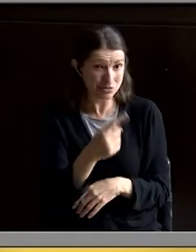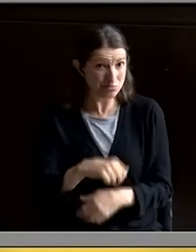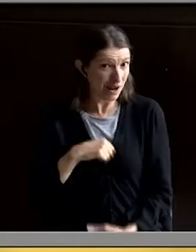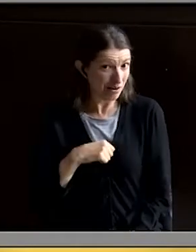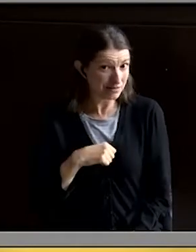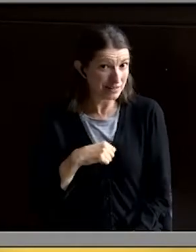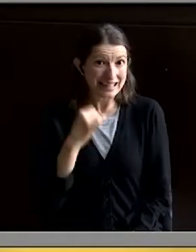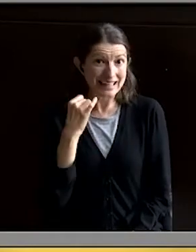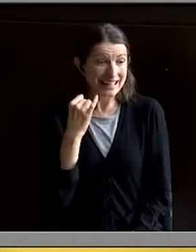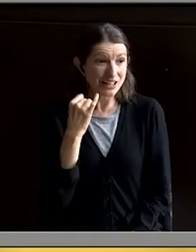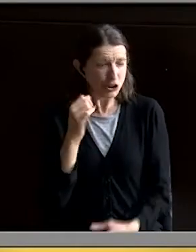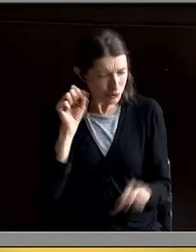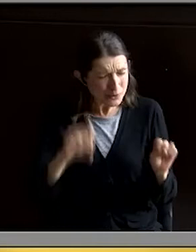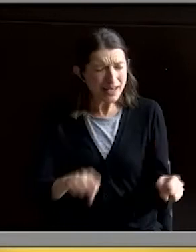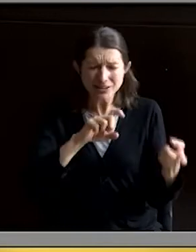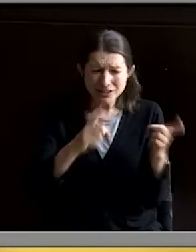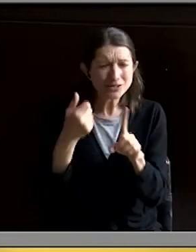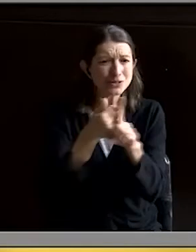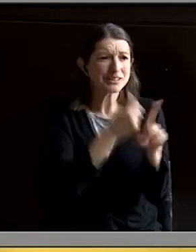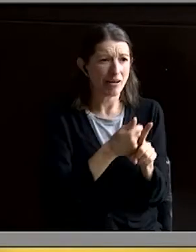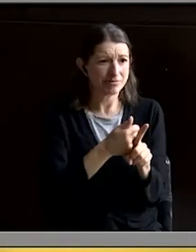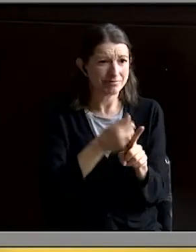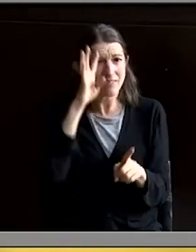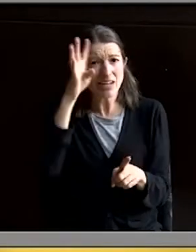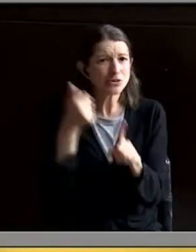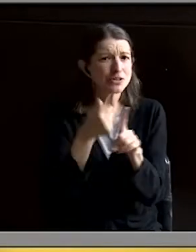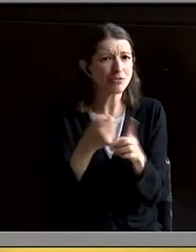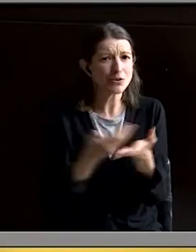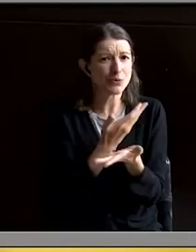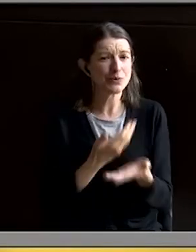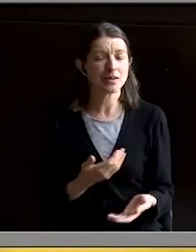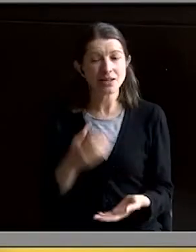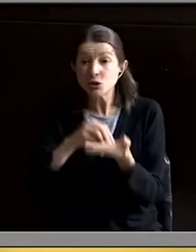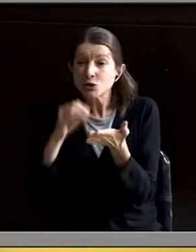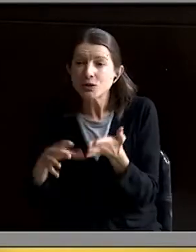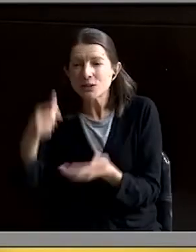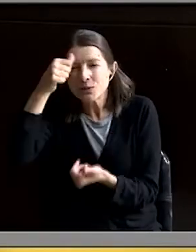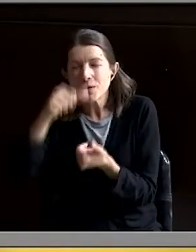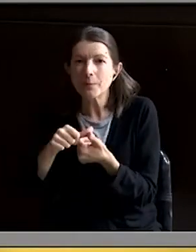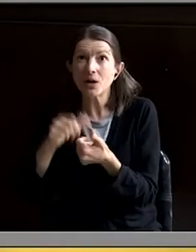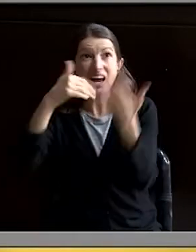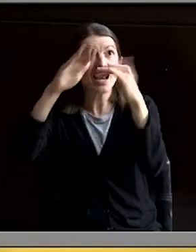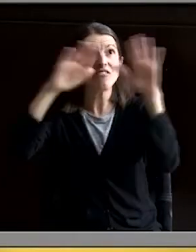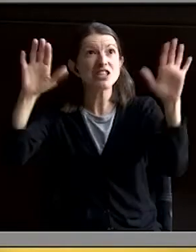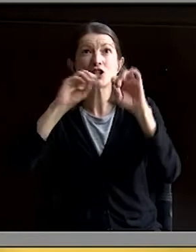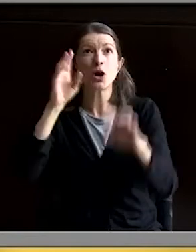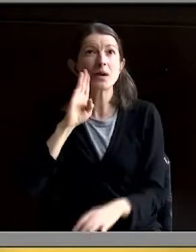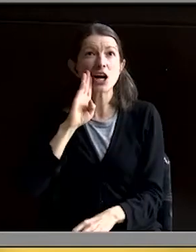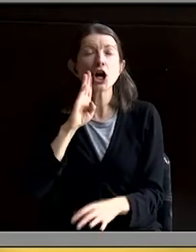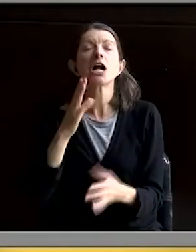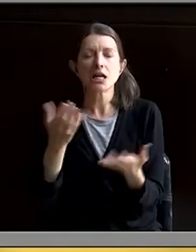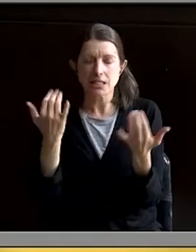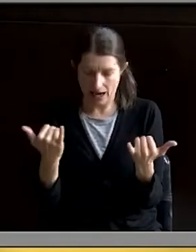It's never too late to reinvent yourself. Students, remember this. In heaven there is no beer, so drink it